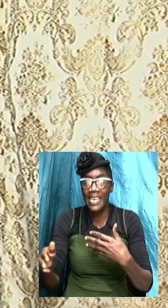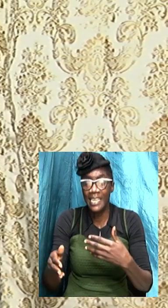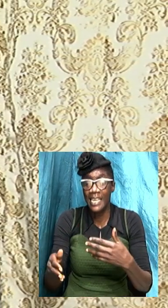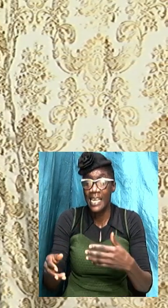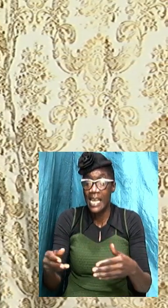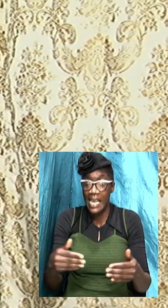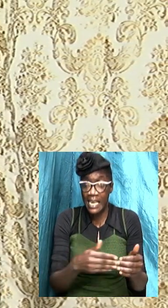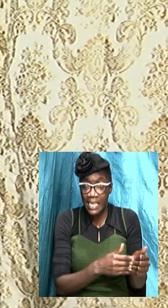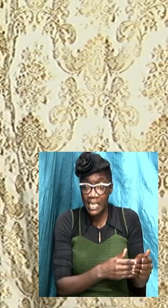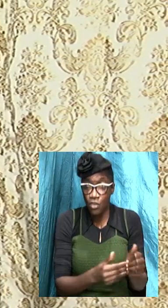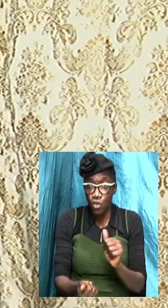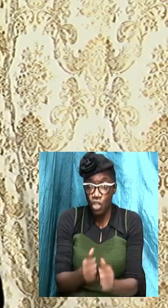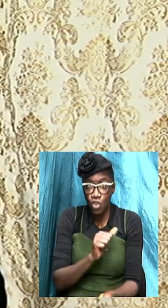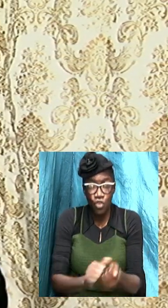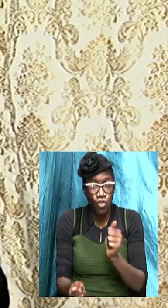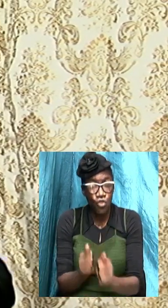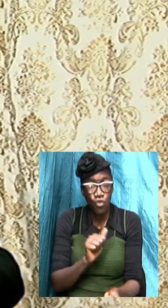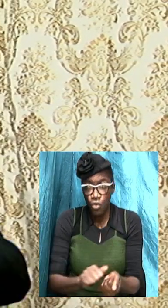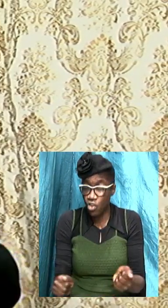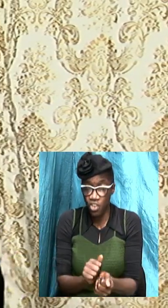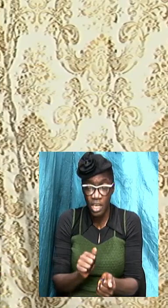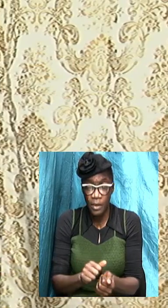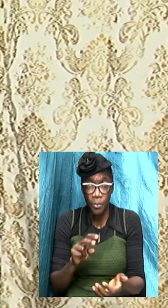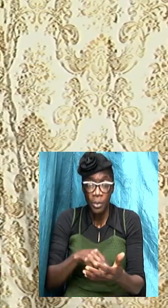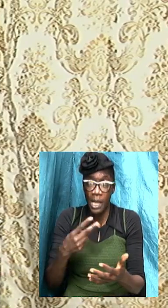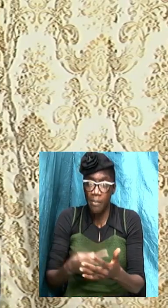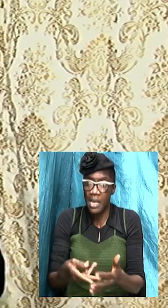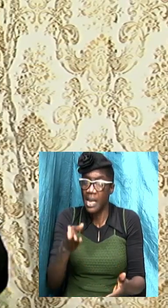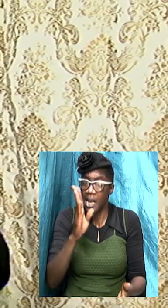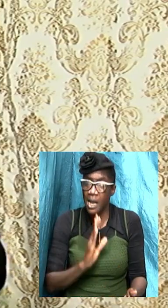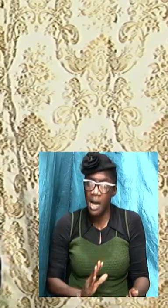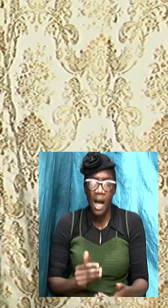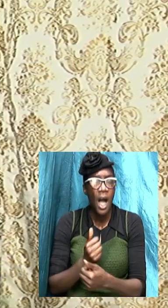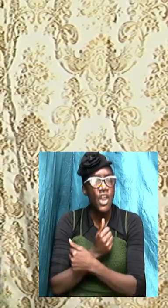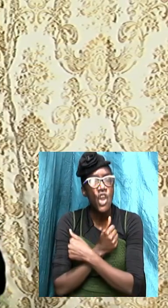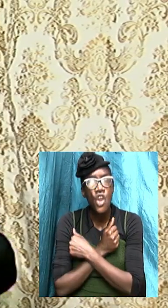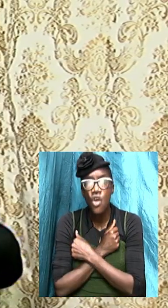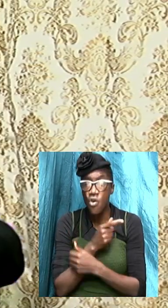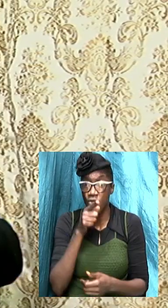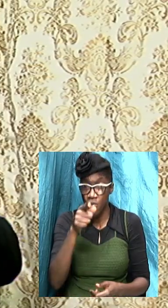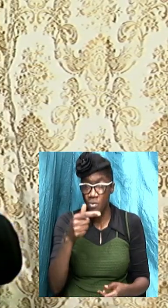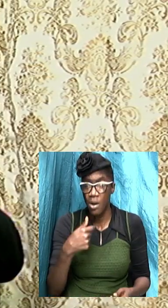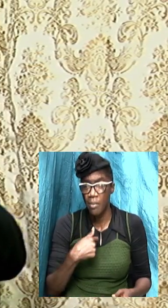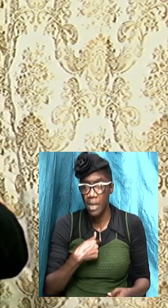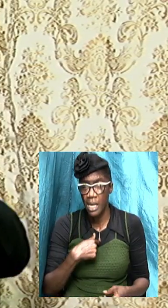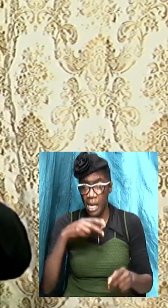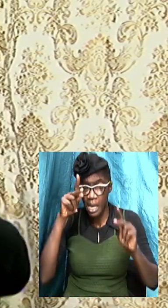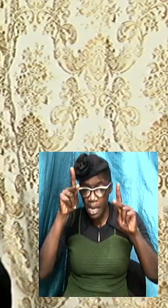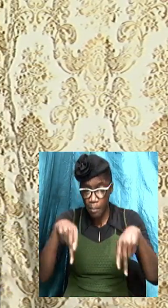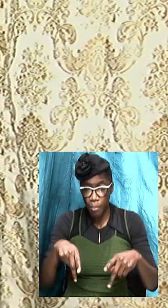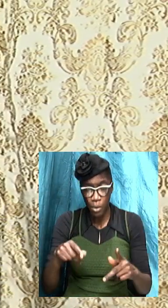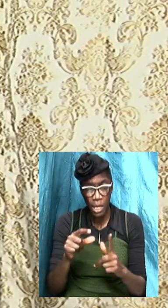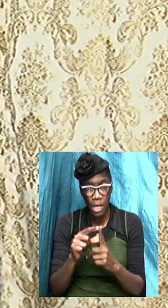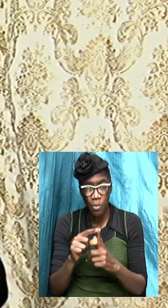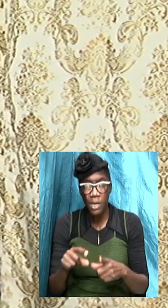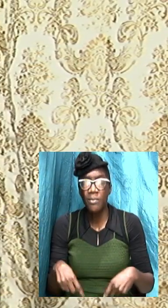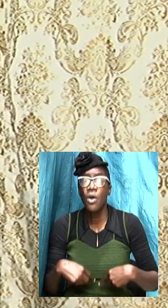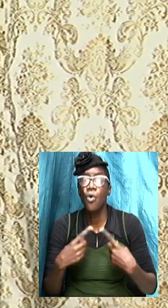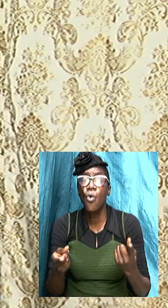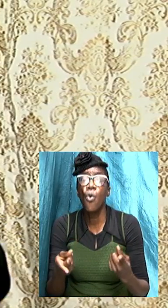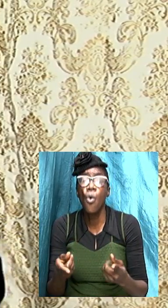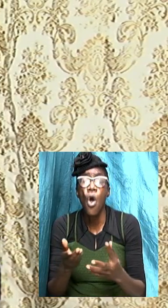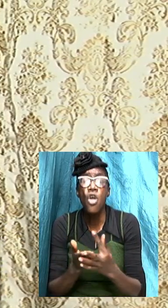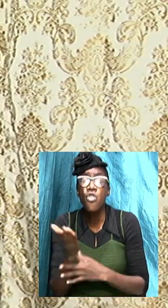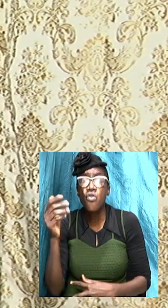say here is that the Bible God loves us so much that he put it in the word and he said look here go through that gate